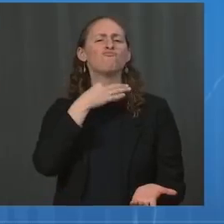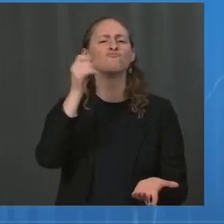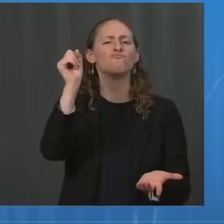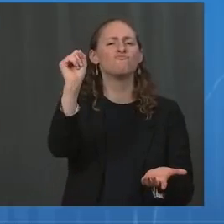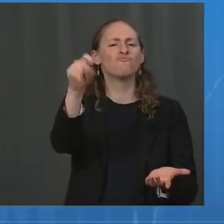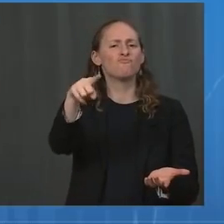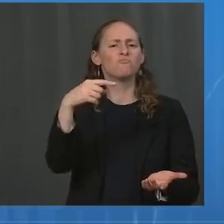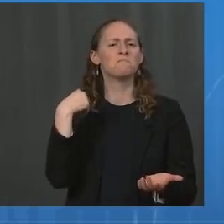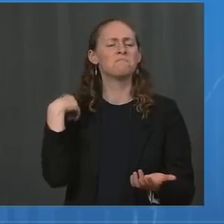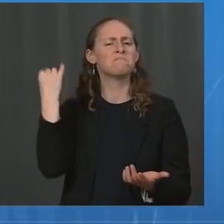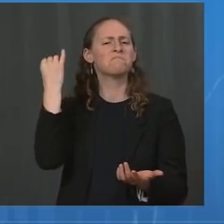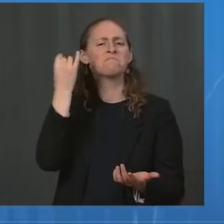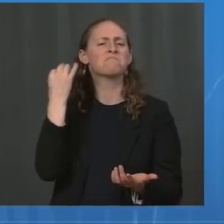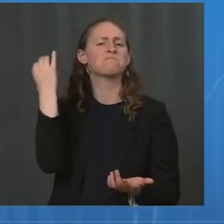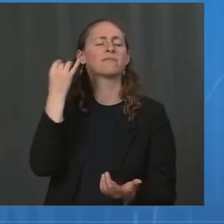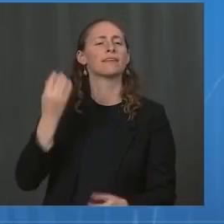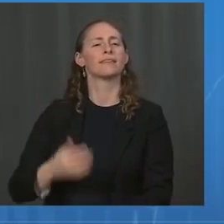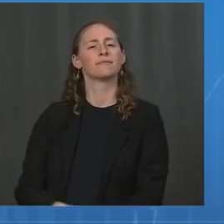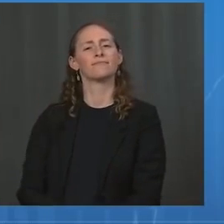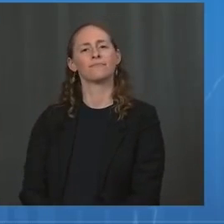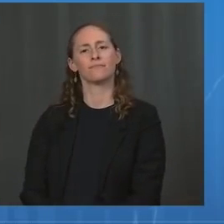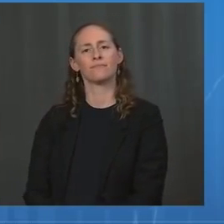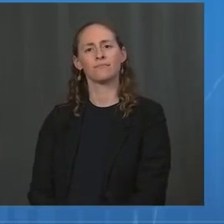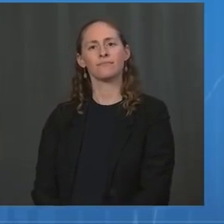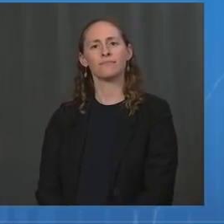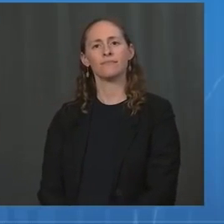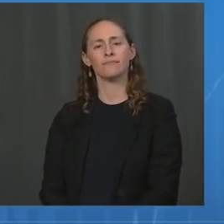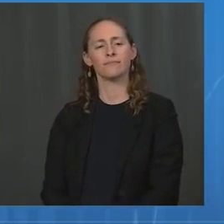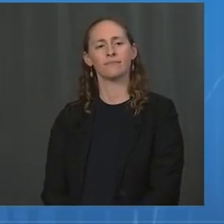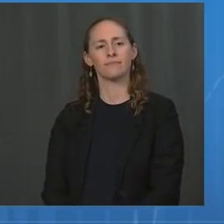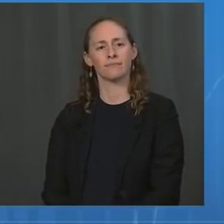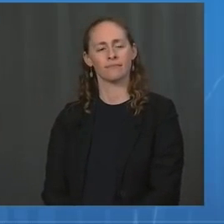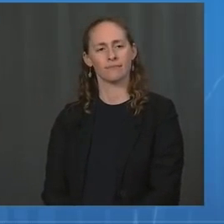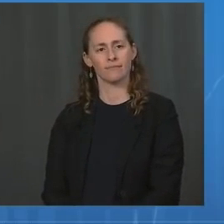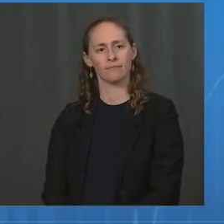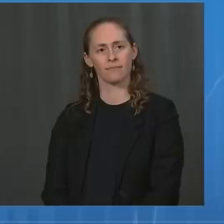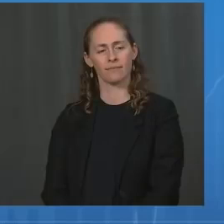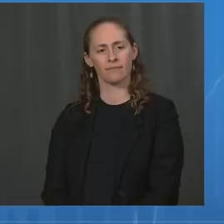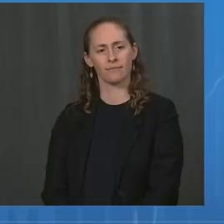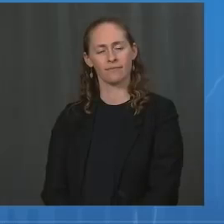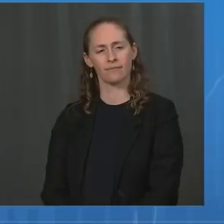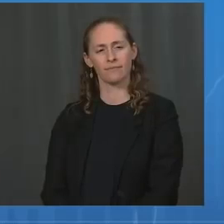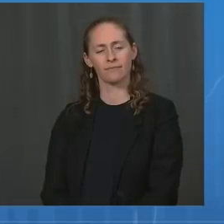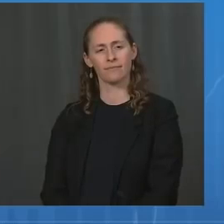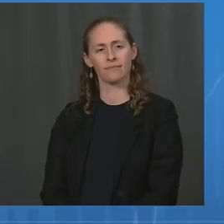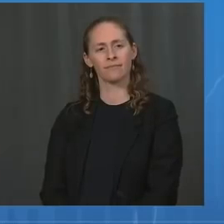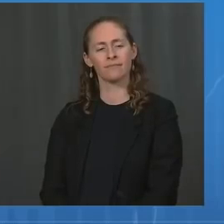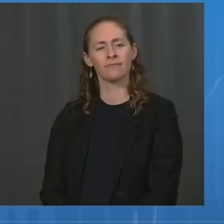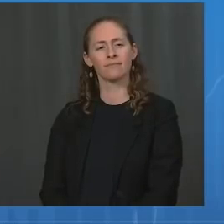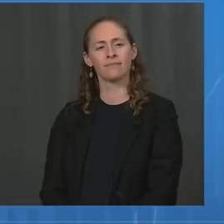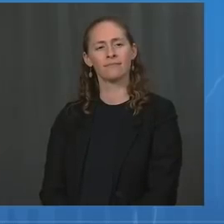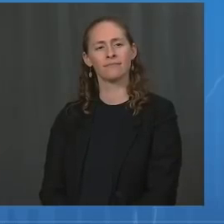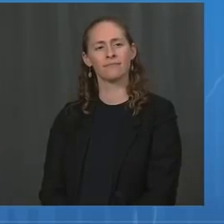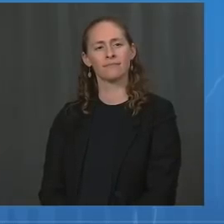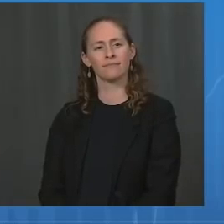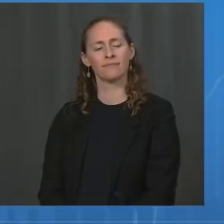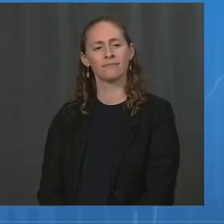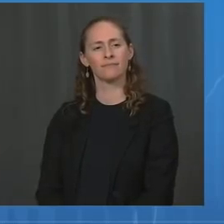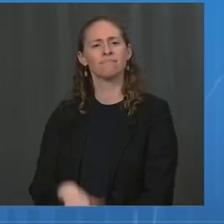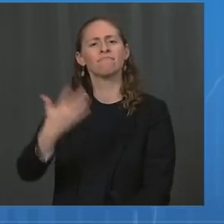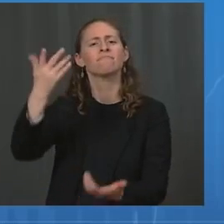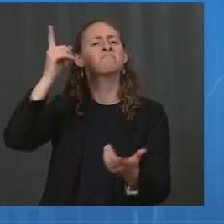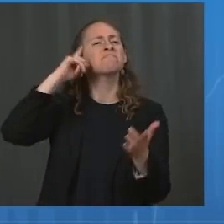in some ways the worries that you have with back-to-school children. Is there anything that you're seeing now in the States, given the parents